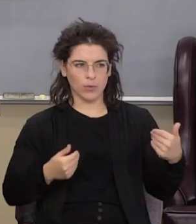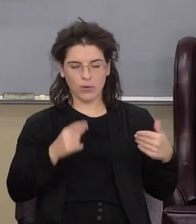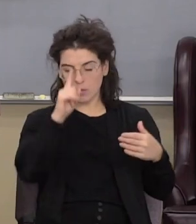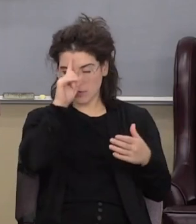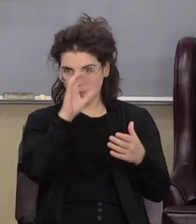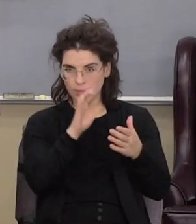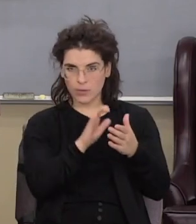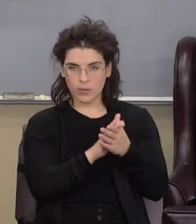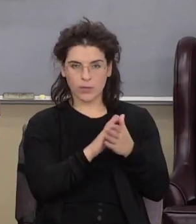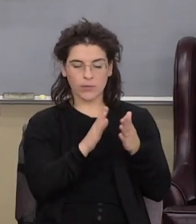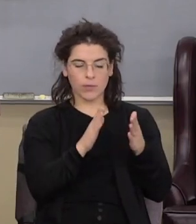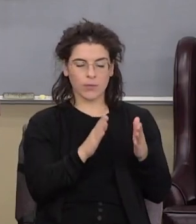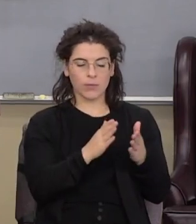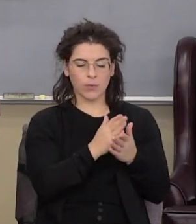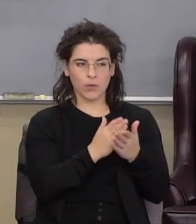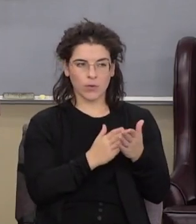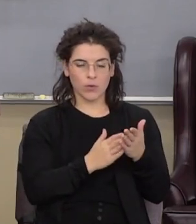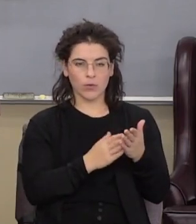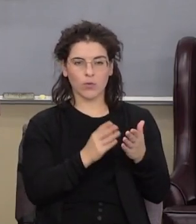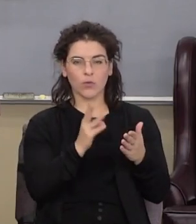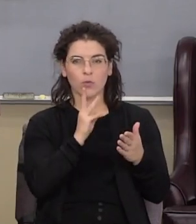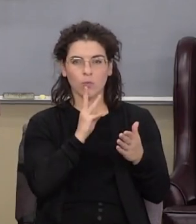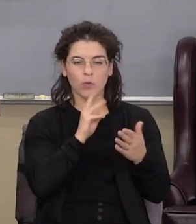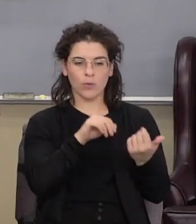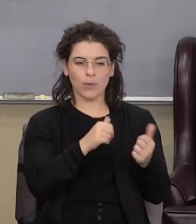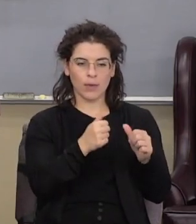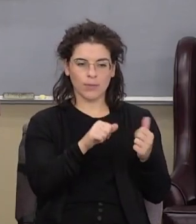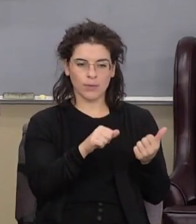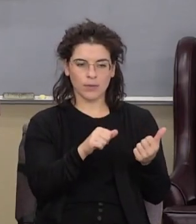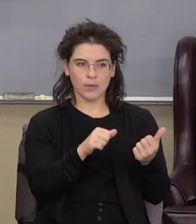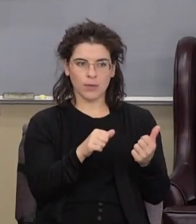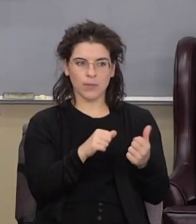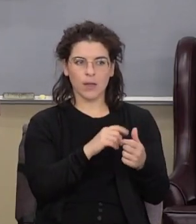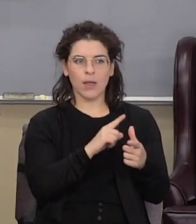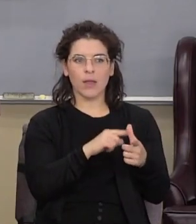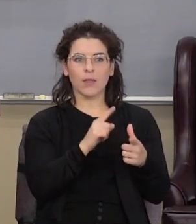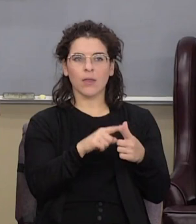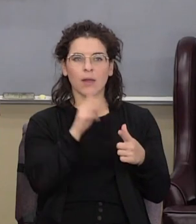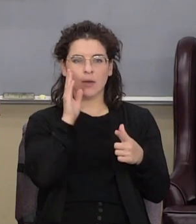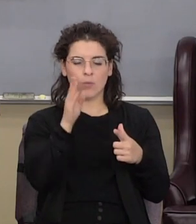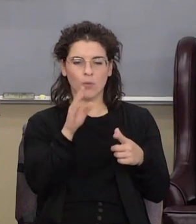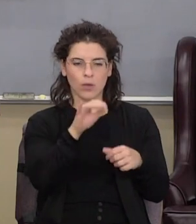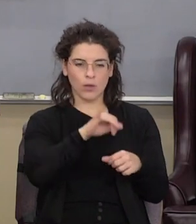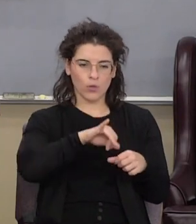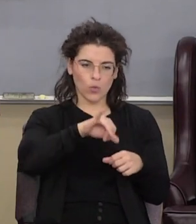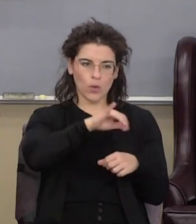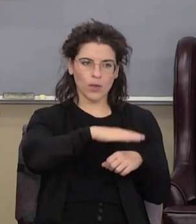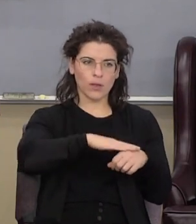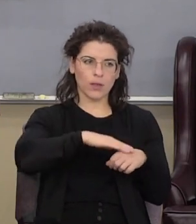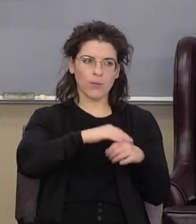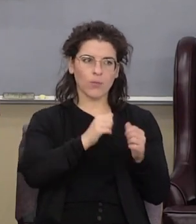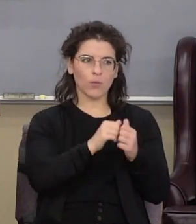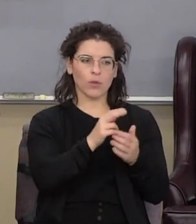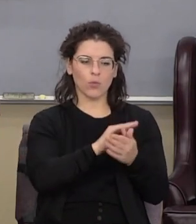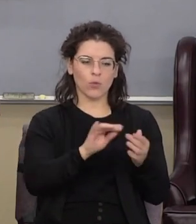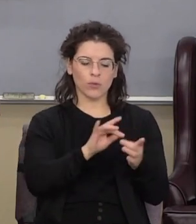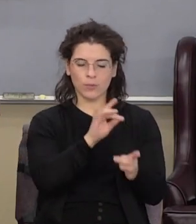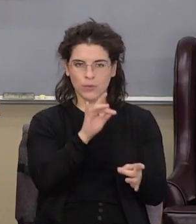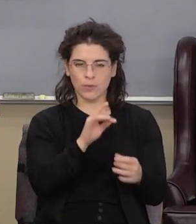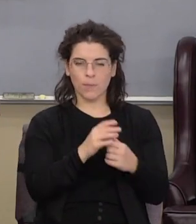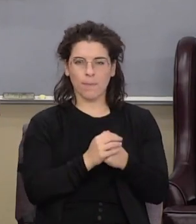believing remnant the water baptism and then he's going to anoint them with the holy spirit